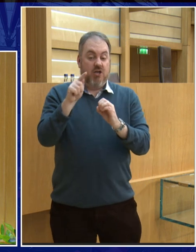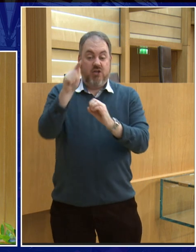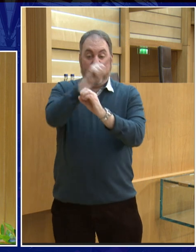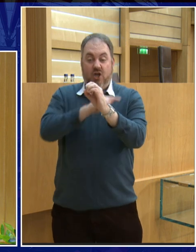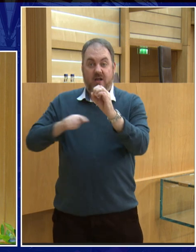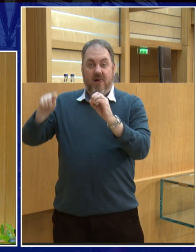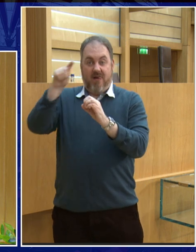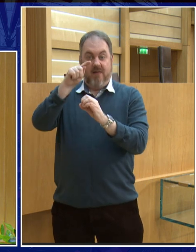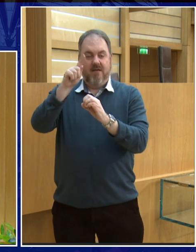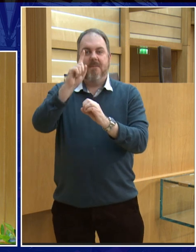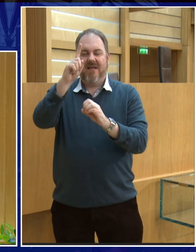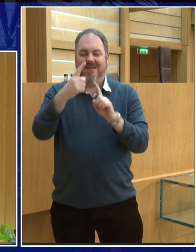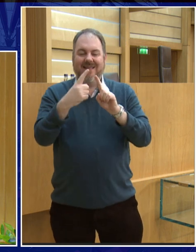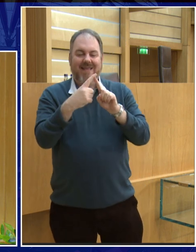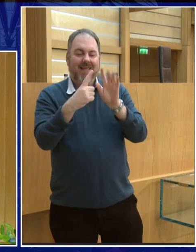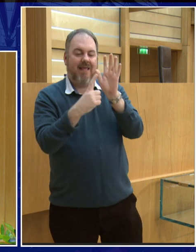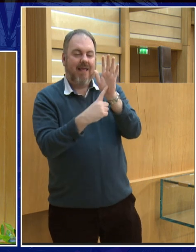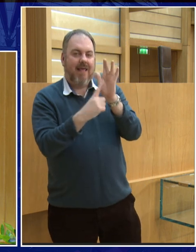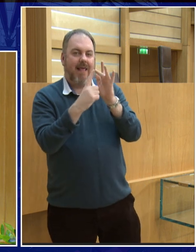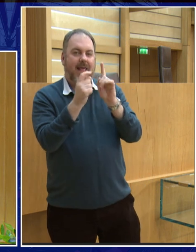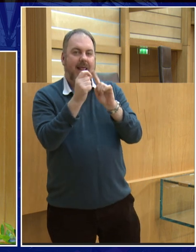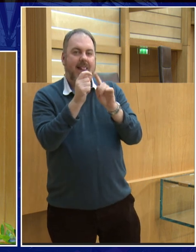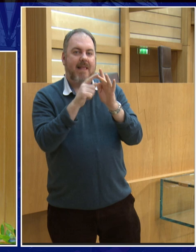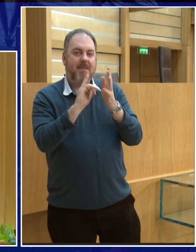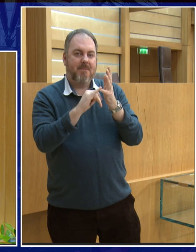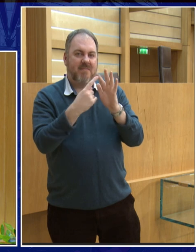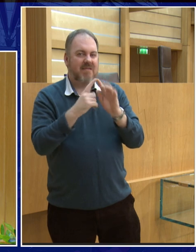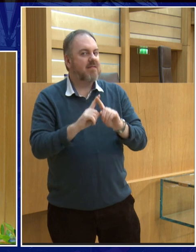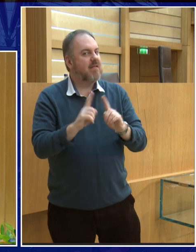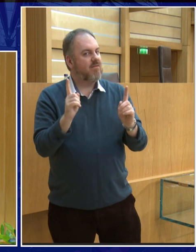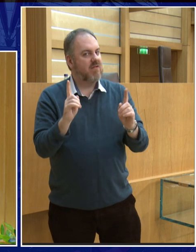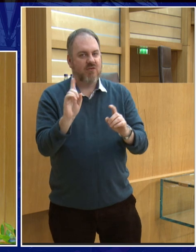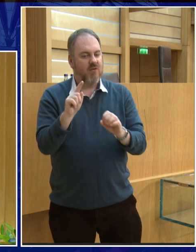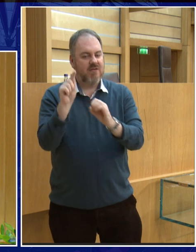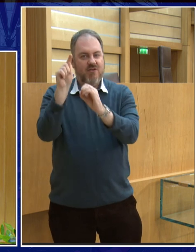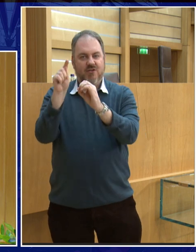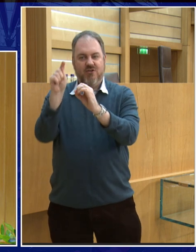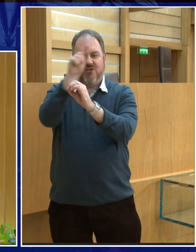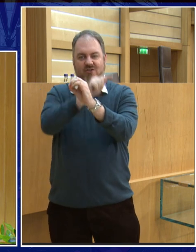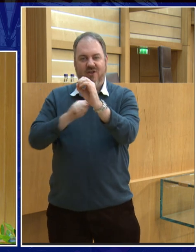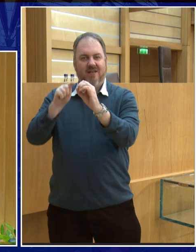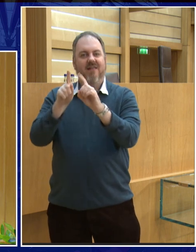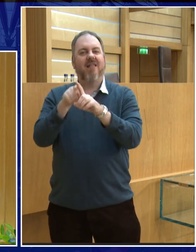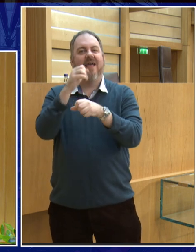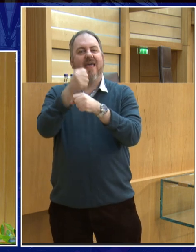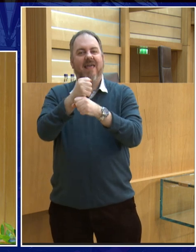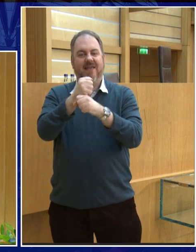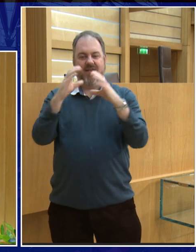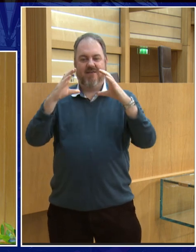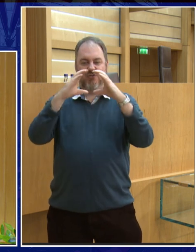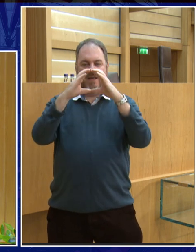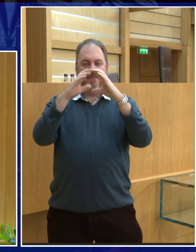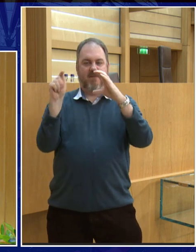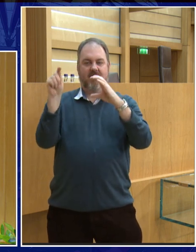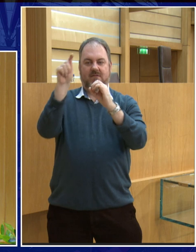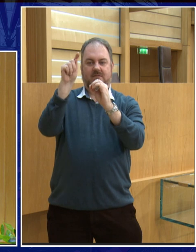squashed circle. And when you actually look at the planets going around the sun or the moon going around us, most of these,